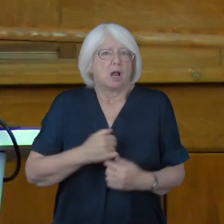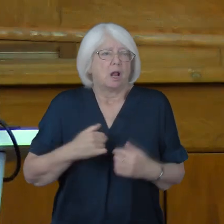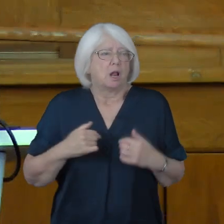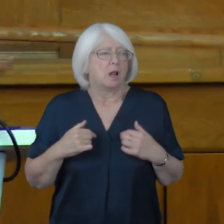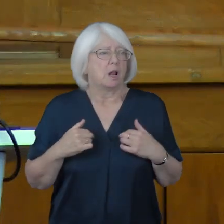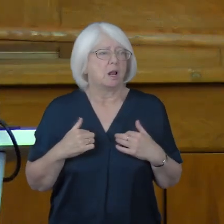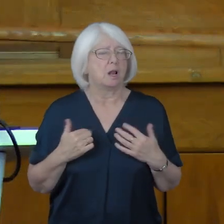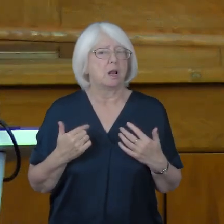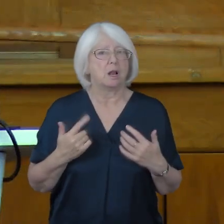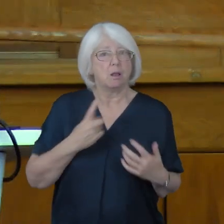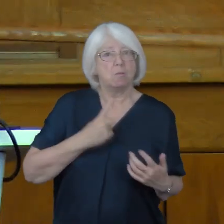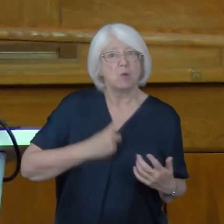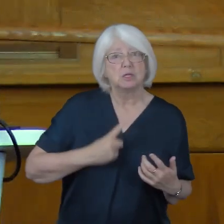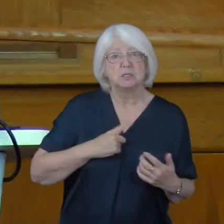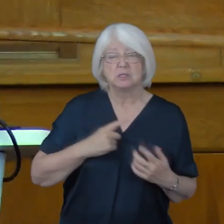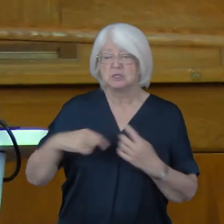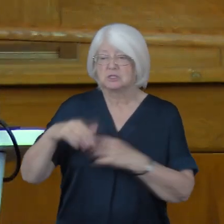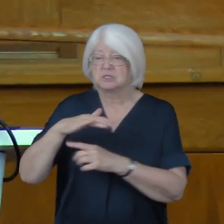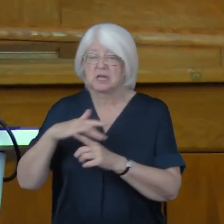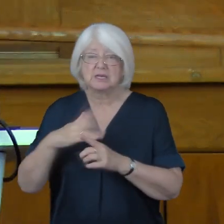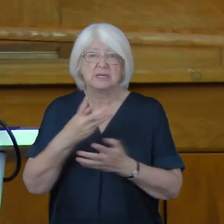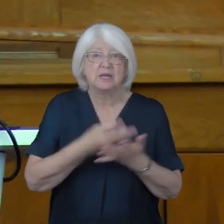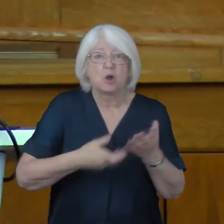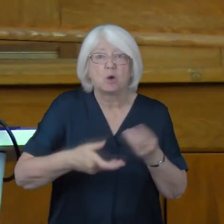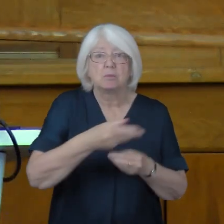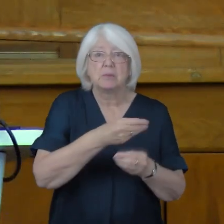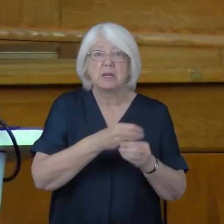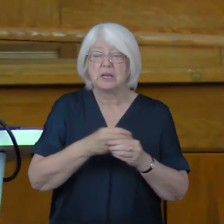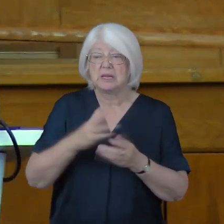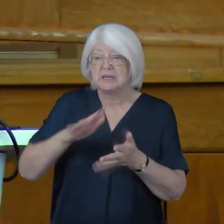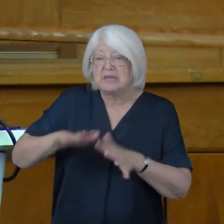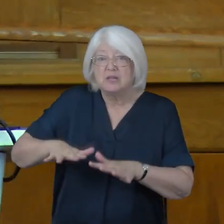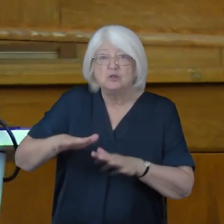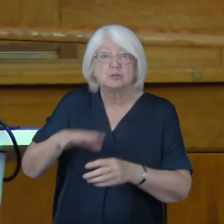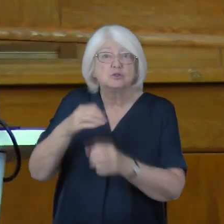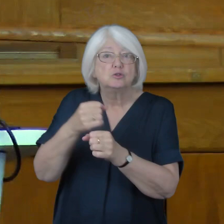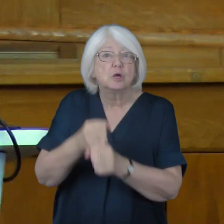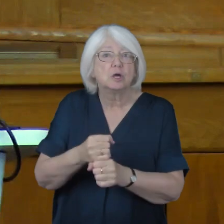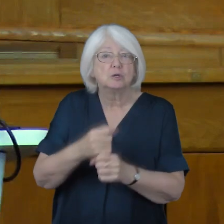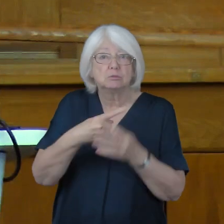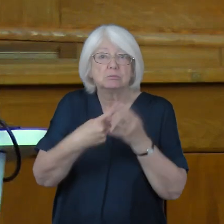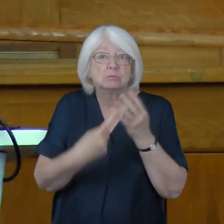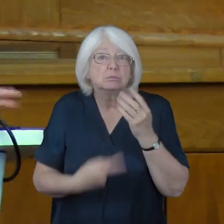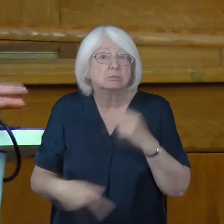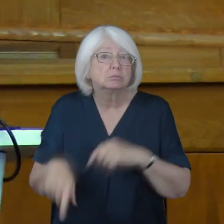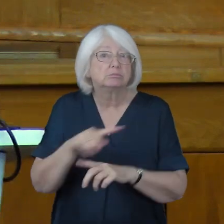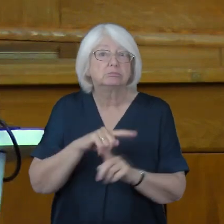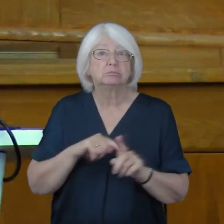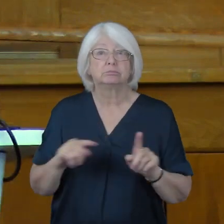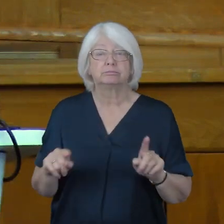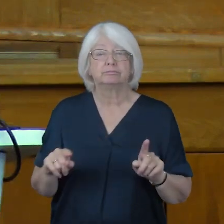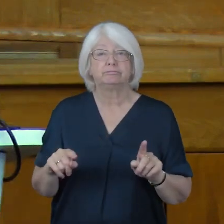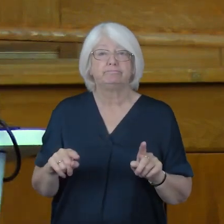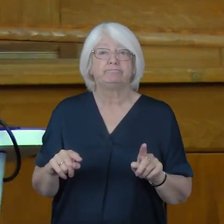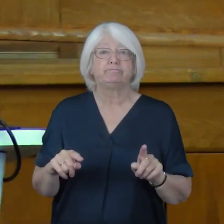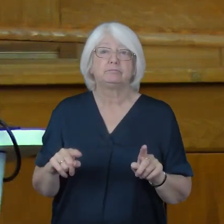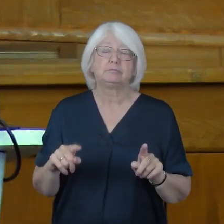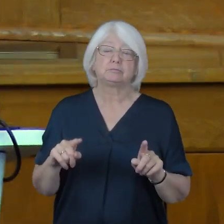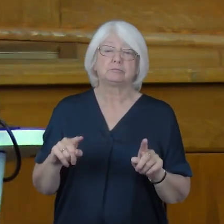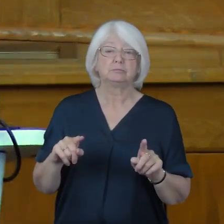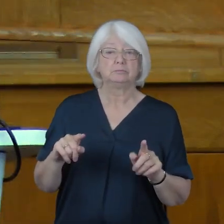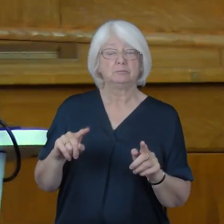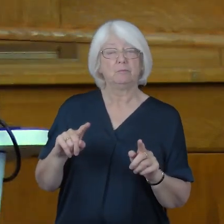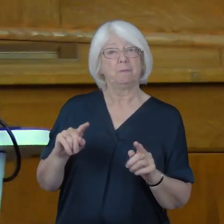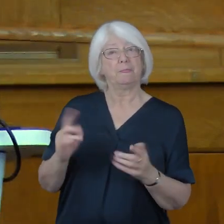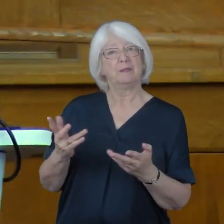personally, in society, in the economy, in the nation, in the church. In one sense, it has given us